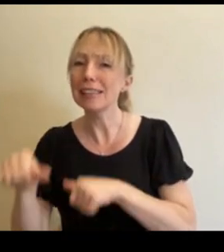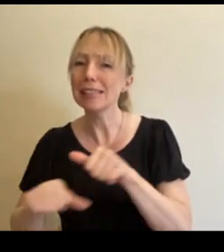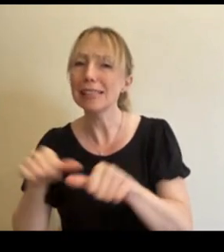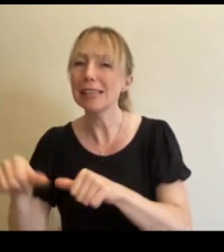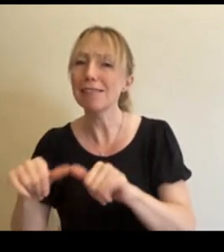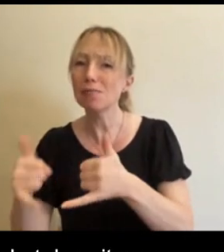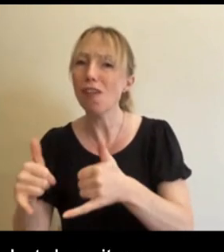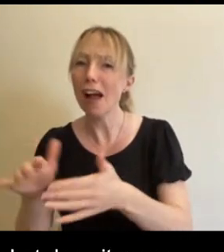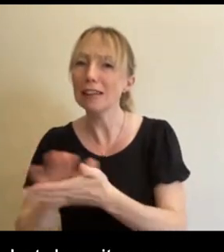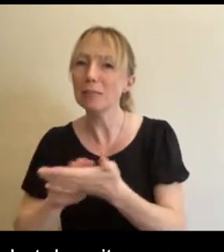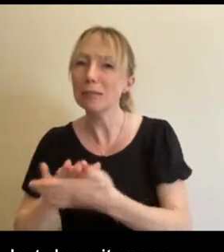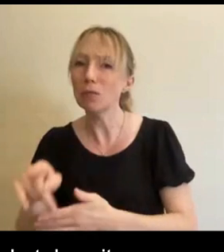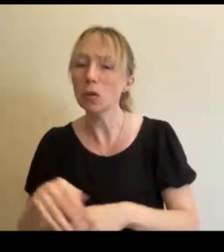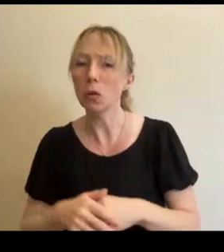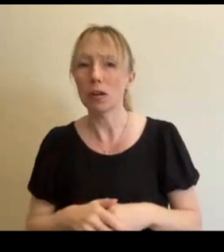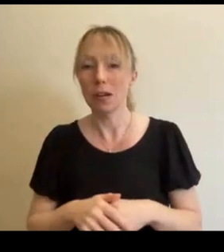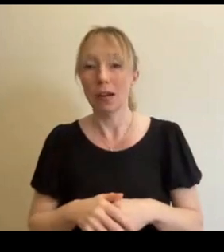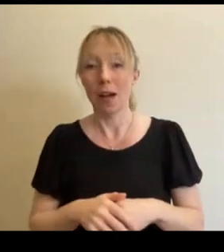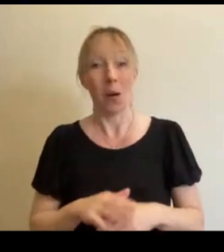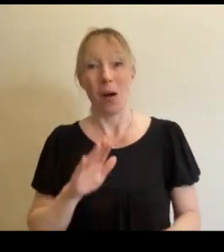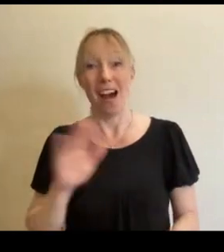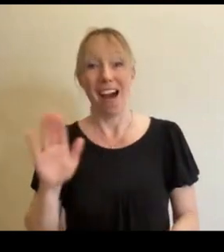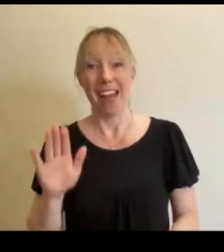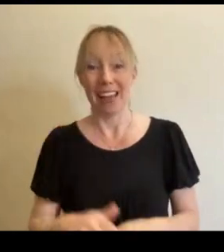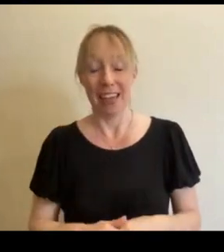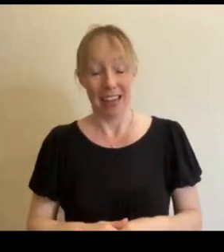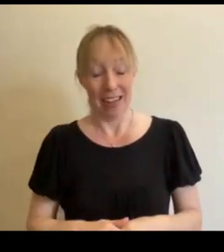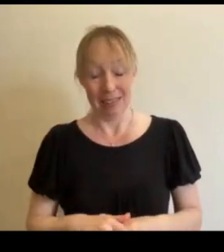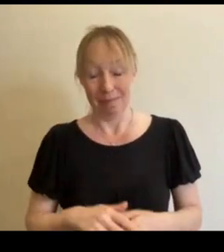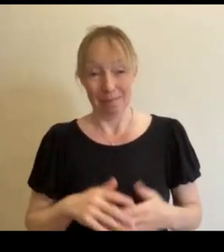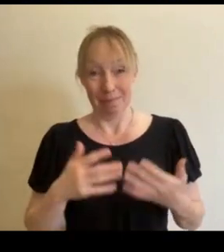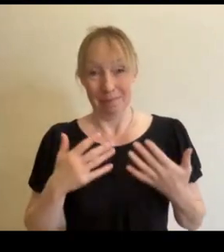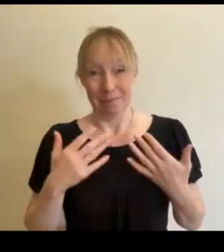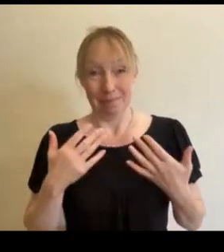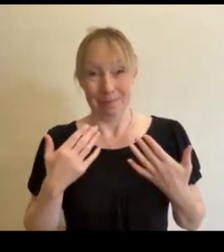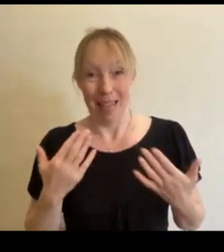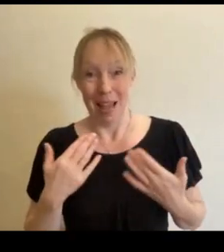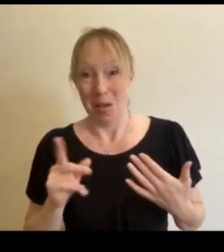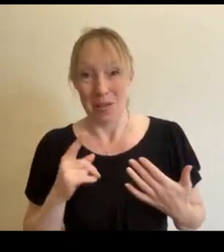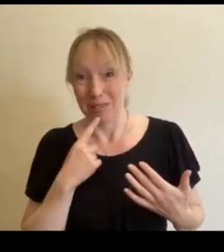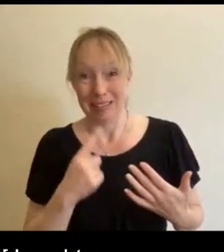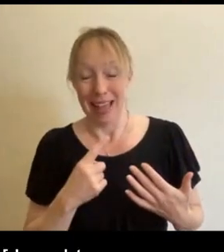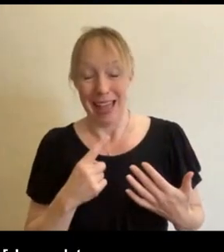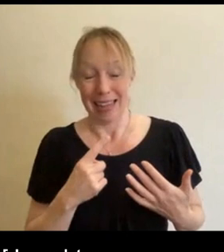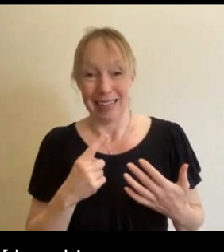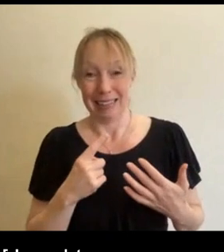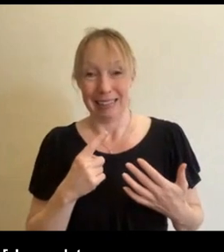Oh, hi. Honestly, I'm quite speechless now. Thank you so much.